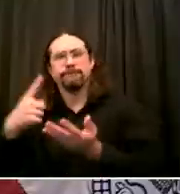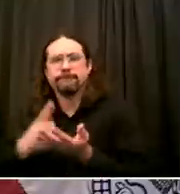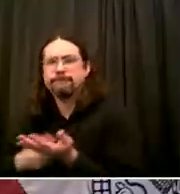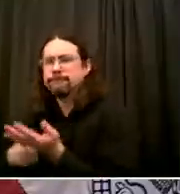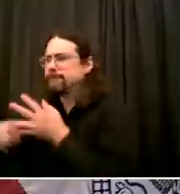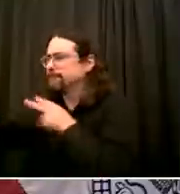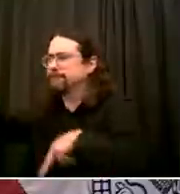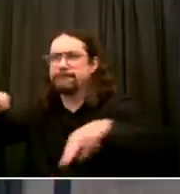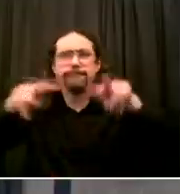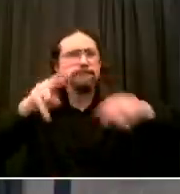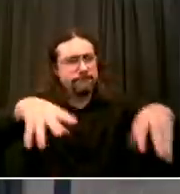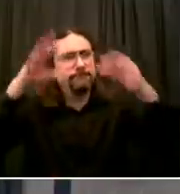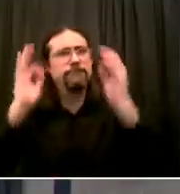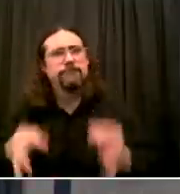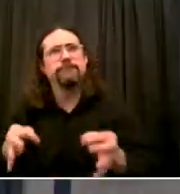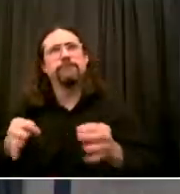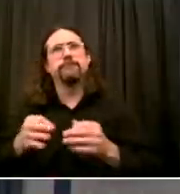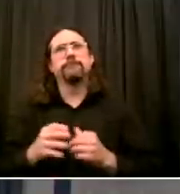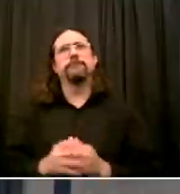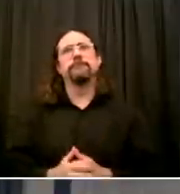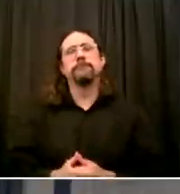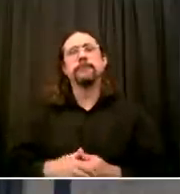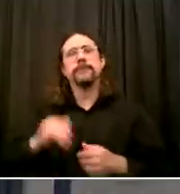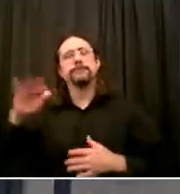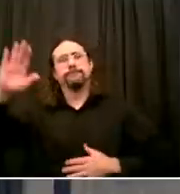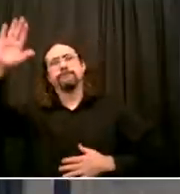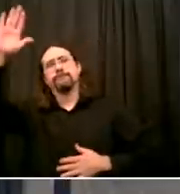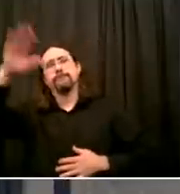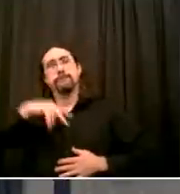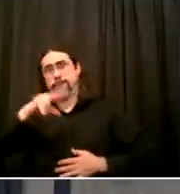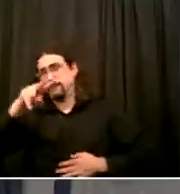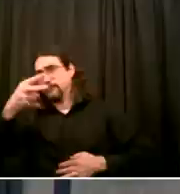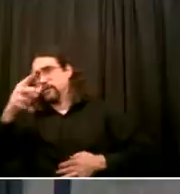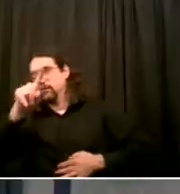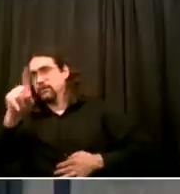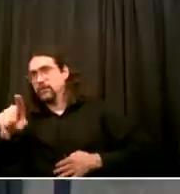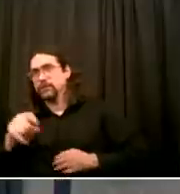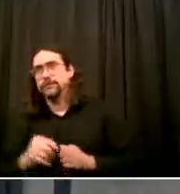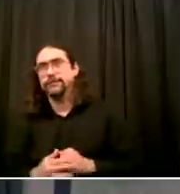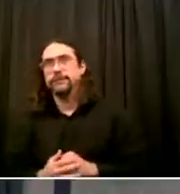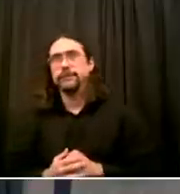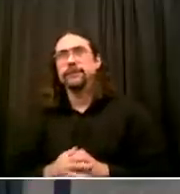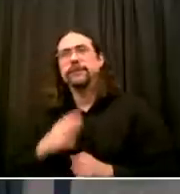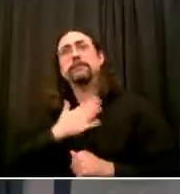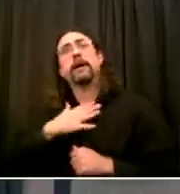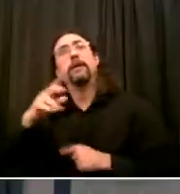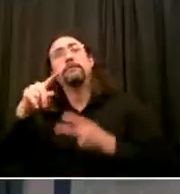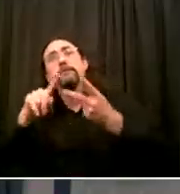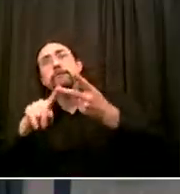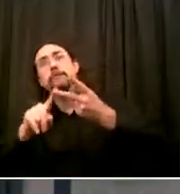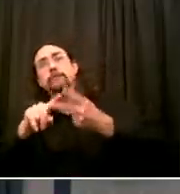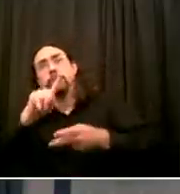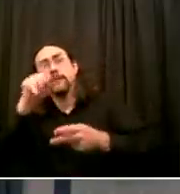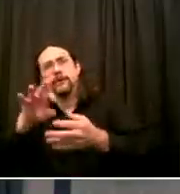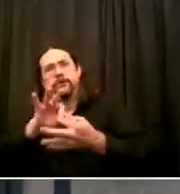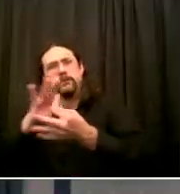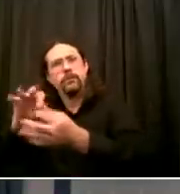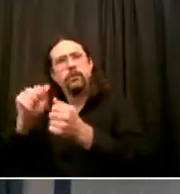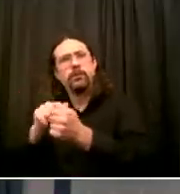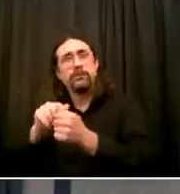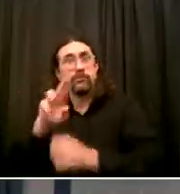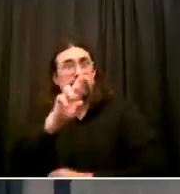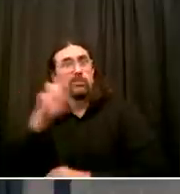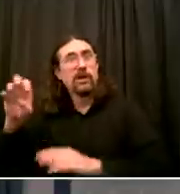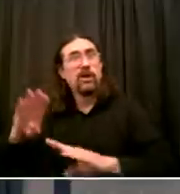reopening of the city What are your plans for getting city workers back to work? Is there a process underway to